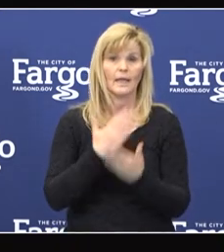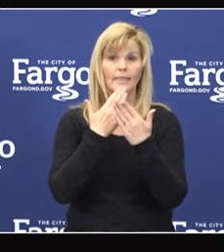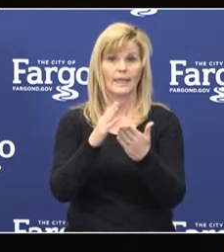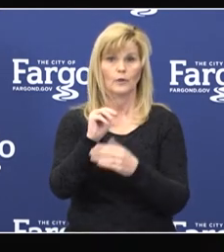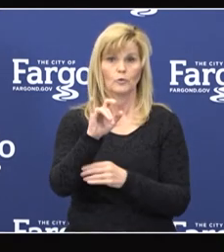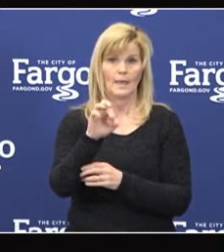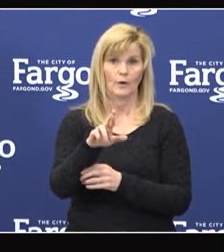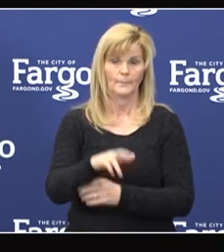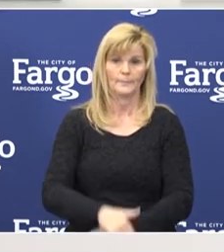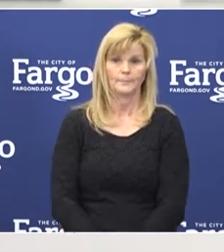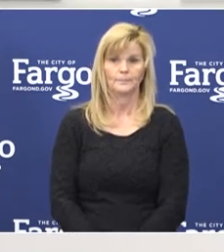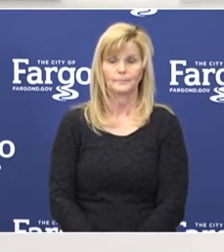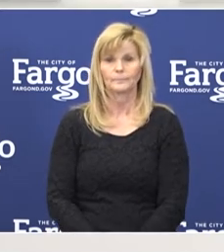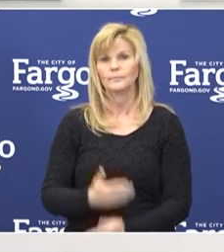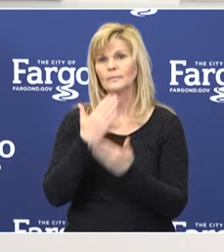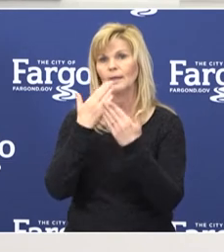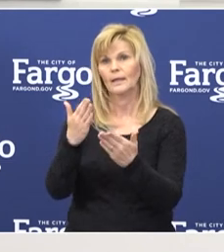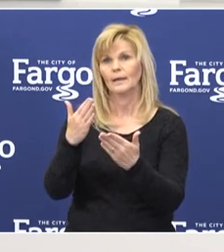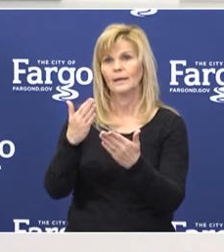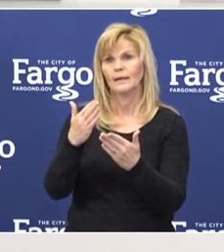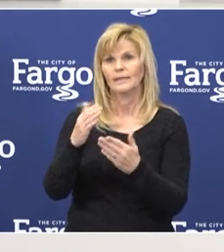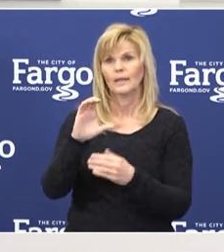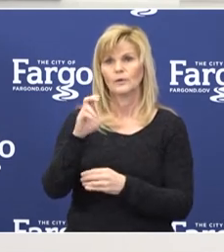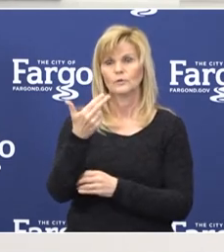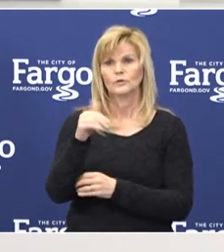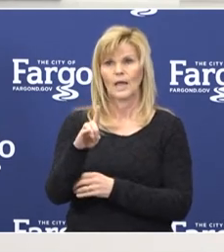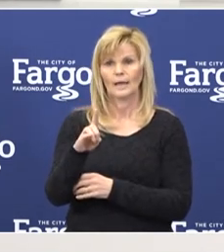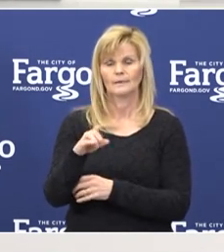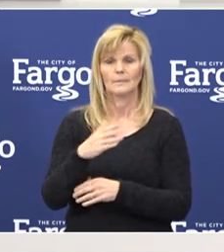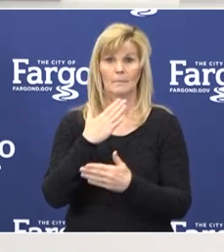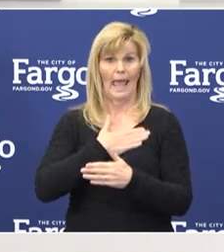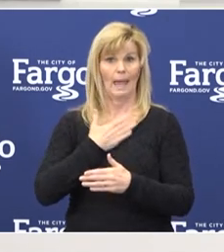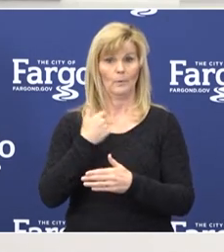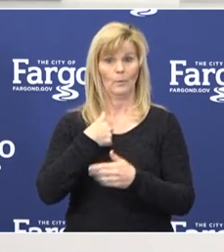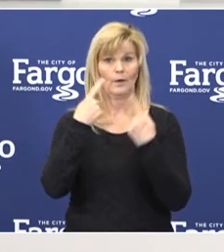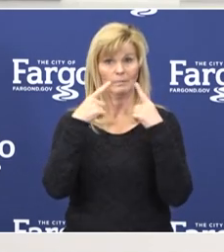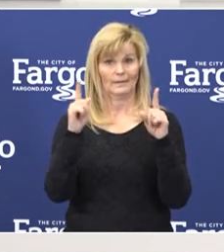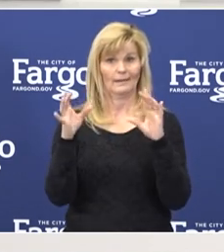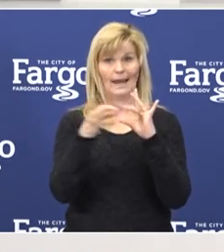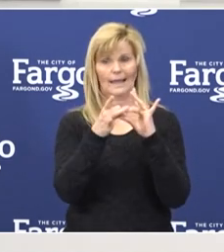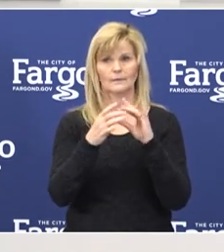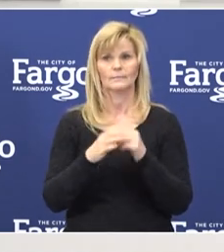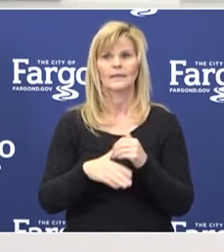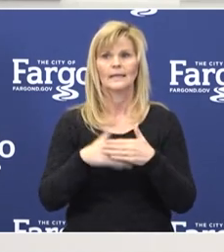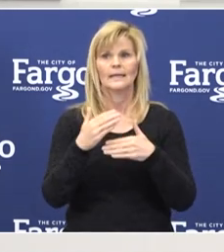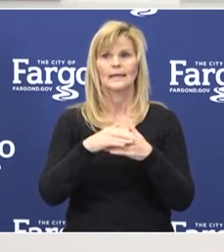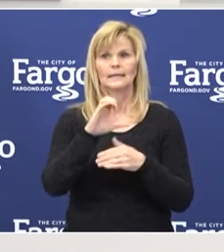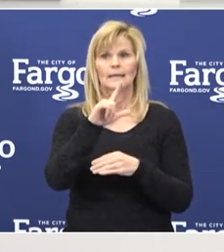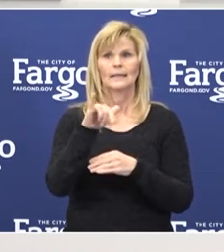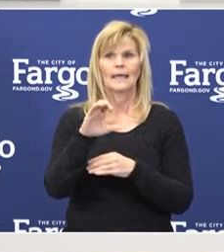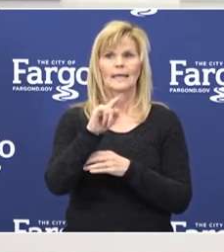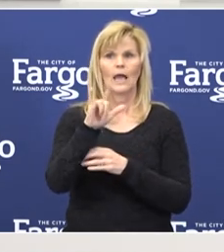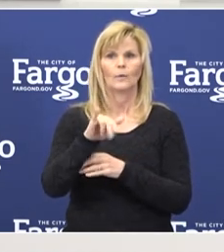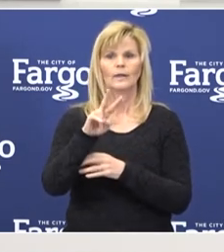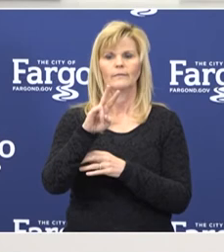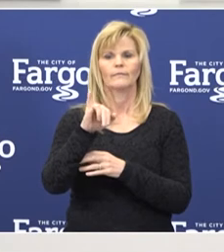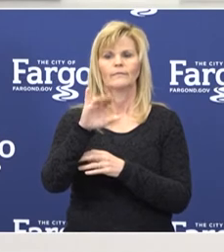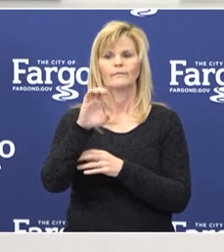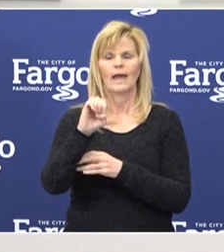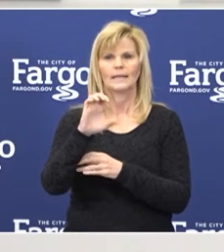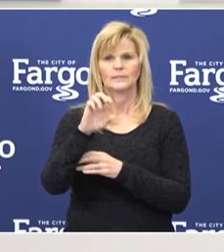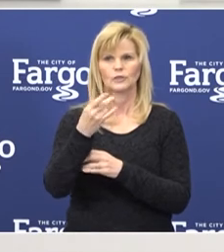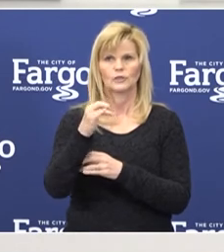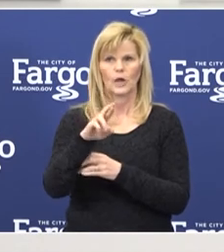Mayor. Thank you, Chad. Sorry about the glitch. Glad we got you on. our next speaker is Clay County Commissioner Vice Chair Jim Haney.